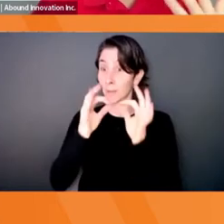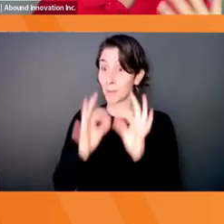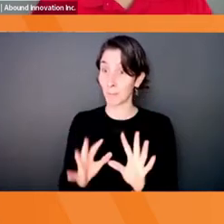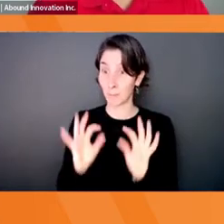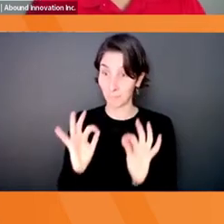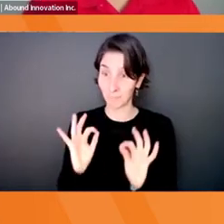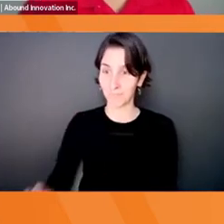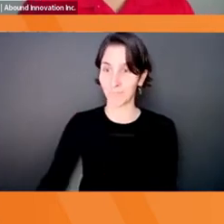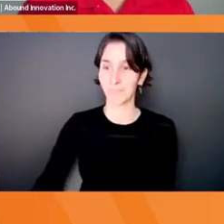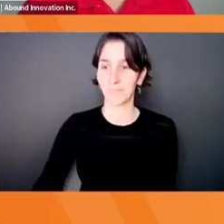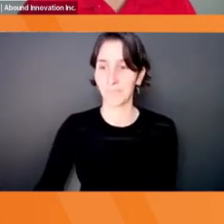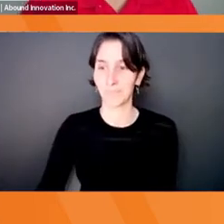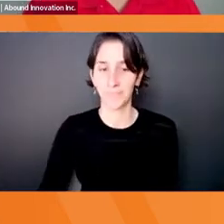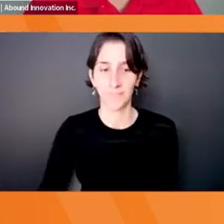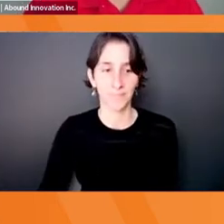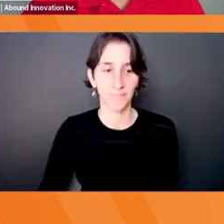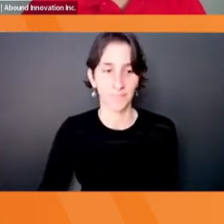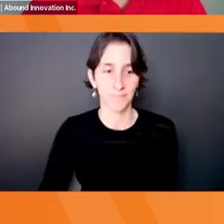five reasons why.